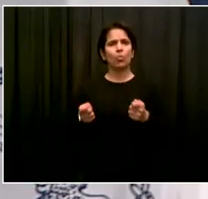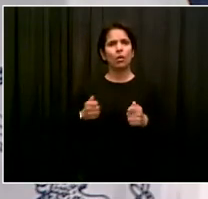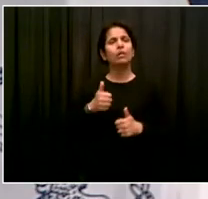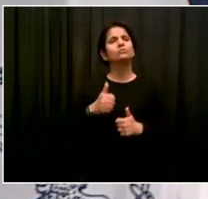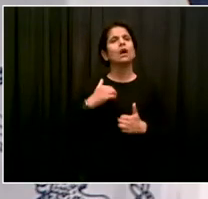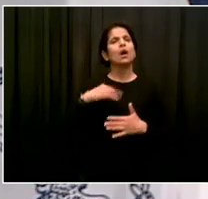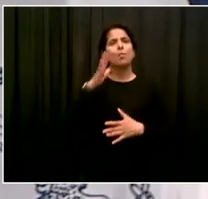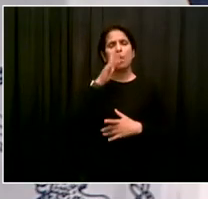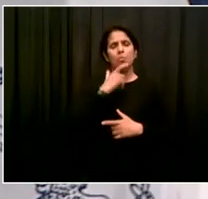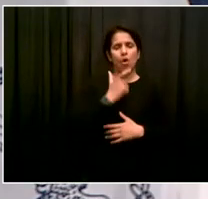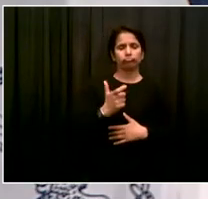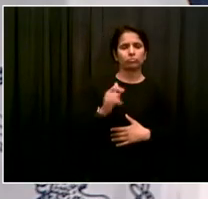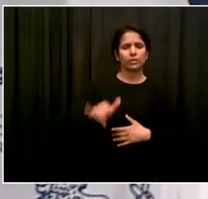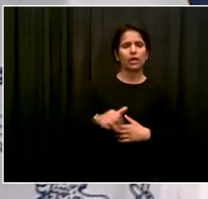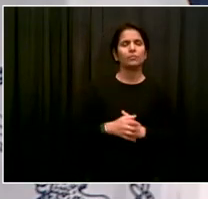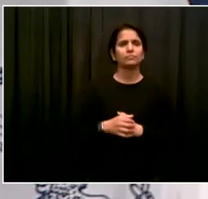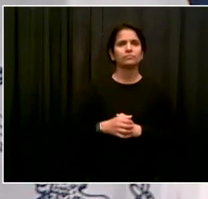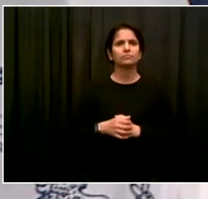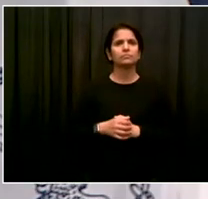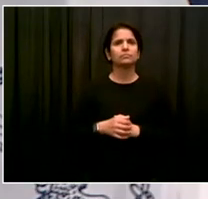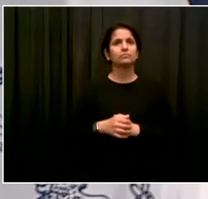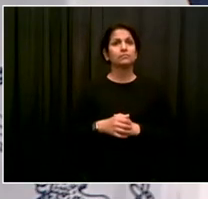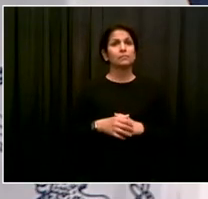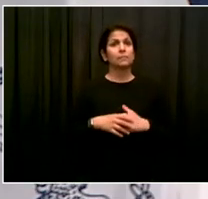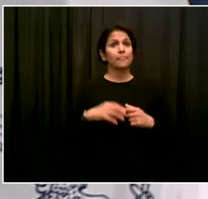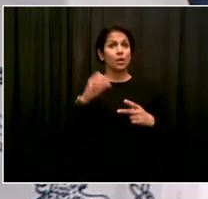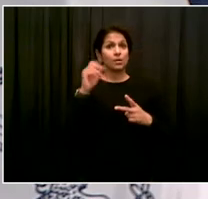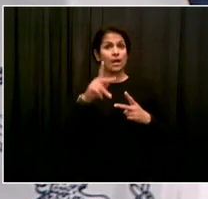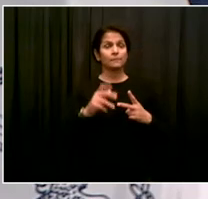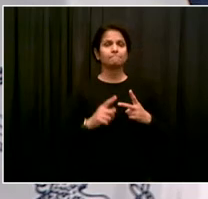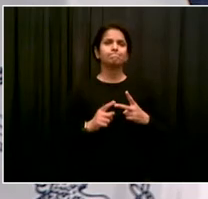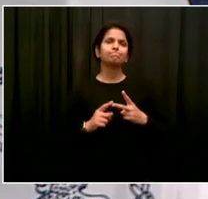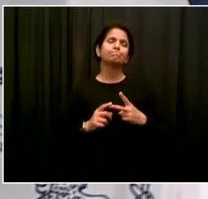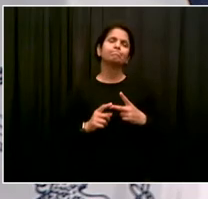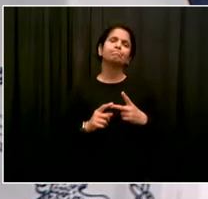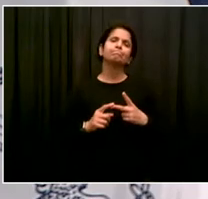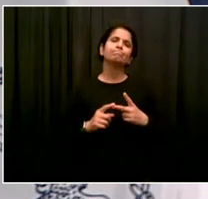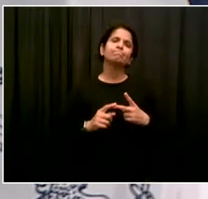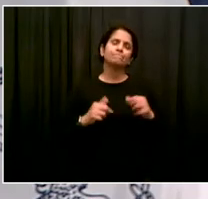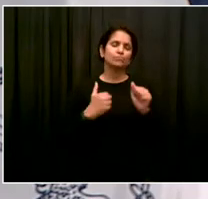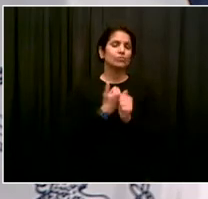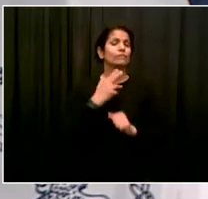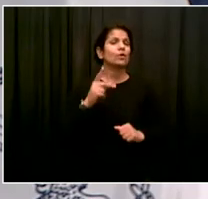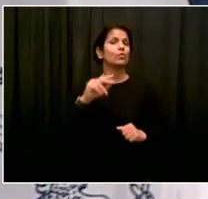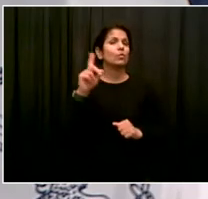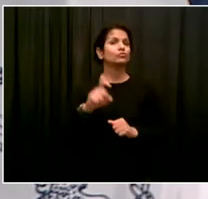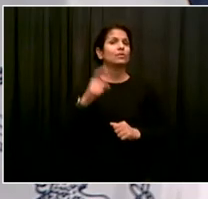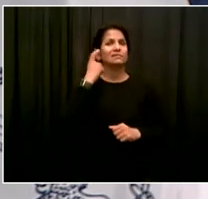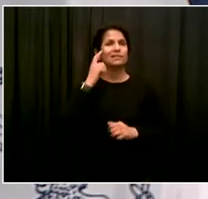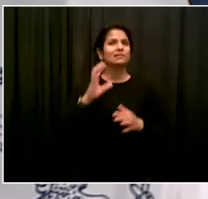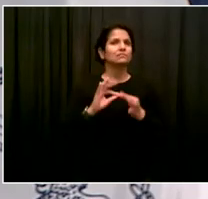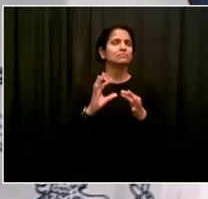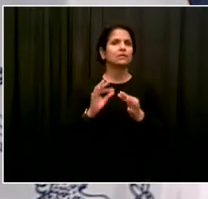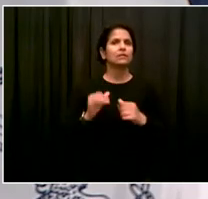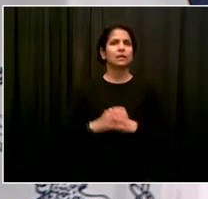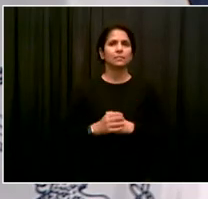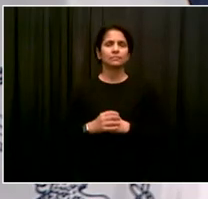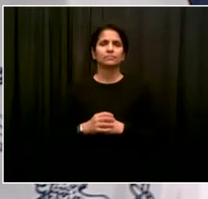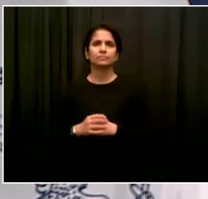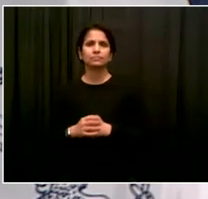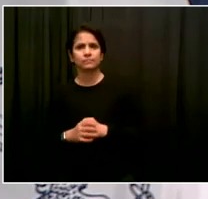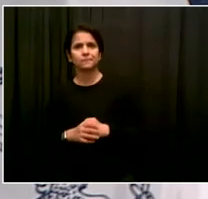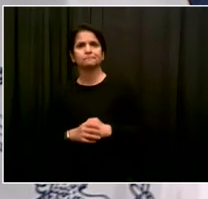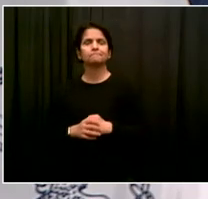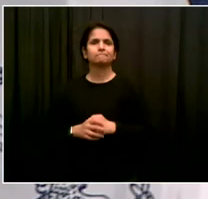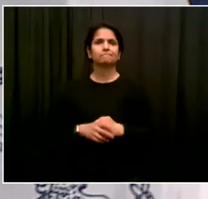Thanks. know, just to follow up, I mean, the most recent example I'm thinking of was the killing of Delron Small,